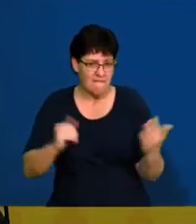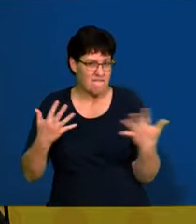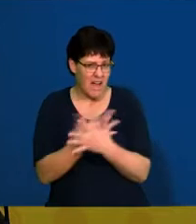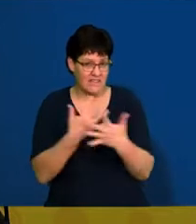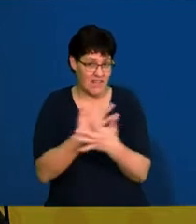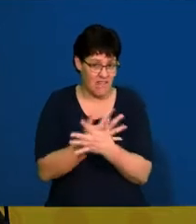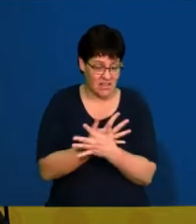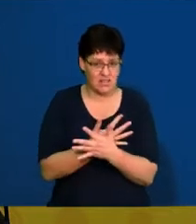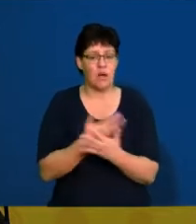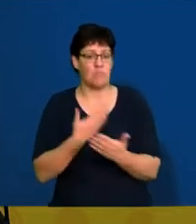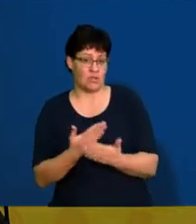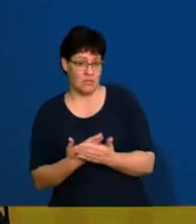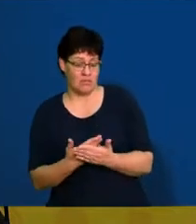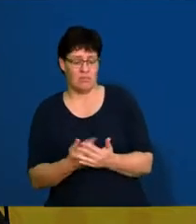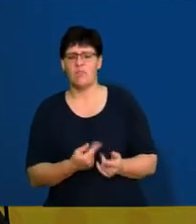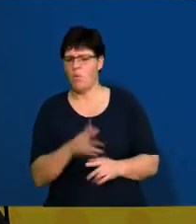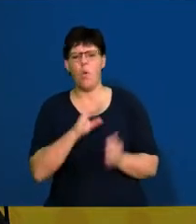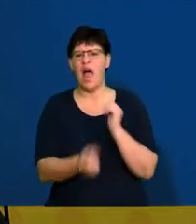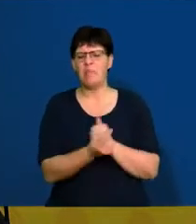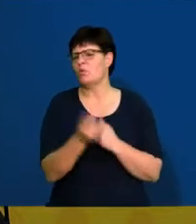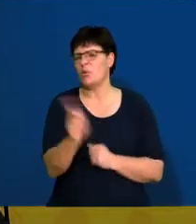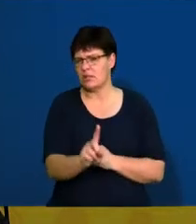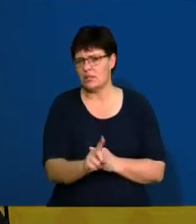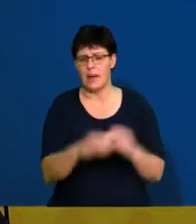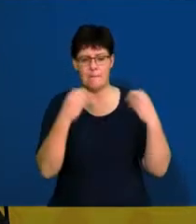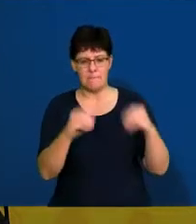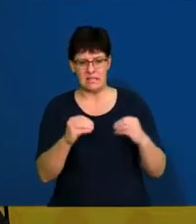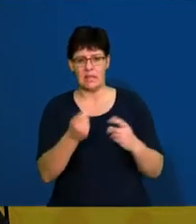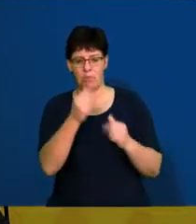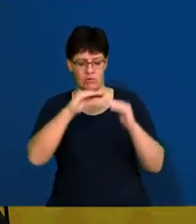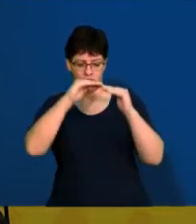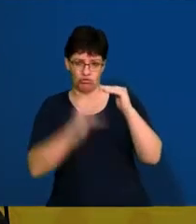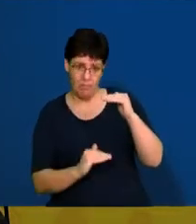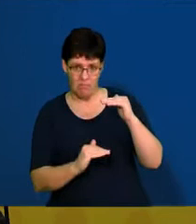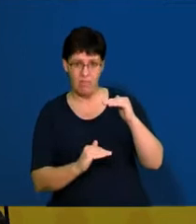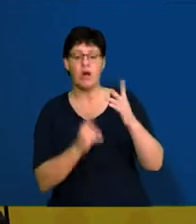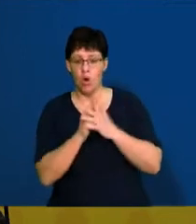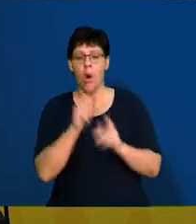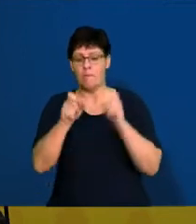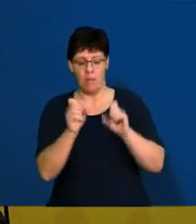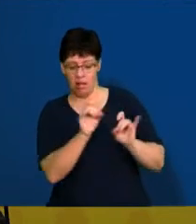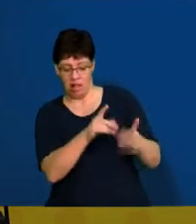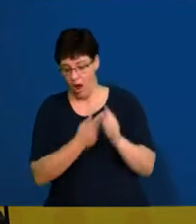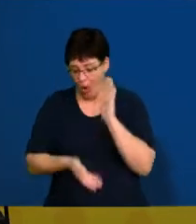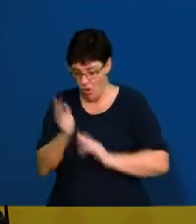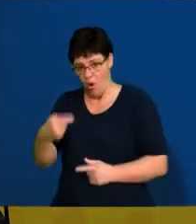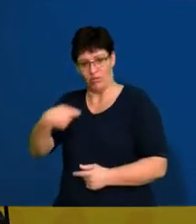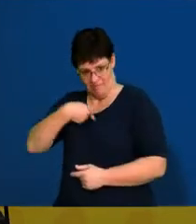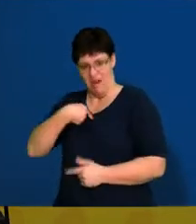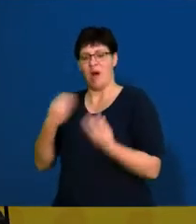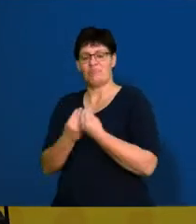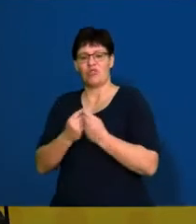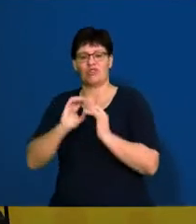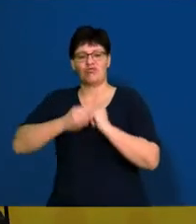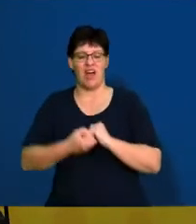possible. So often what would happen is that businesses would either drop their prices so that more people are willing to try our product